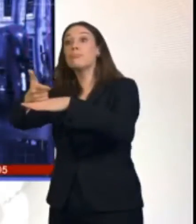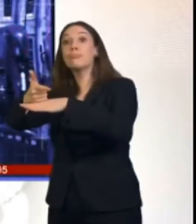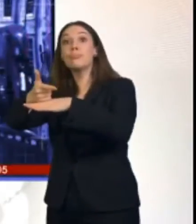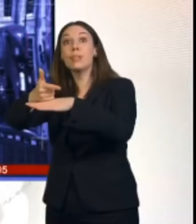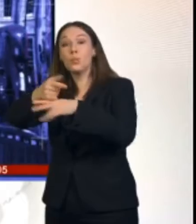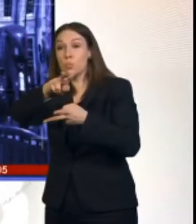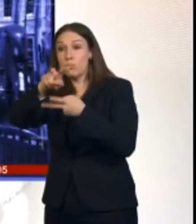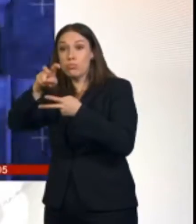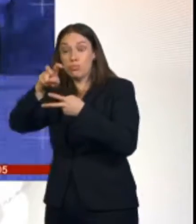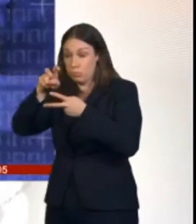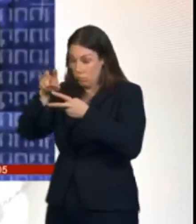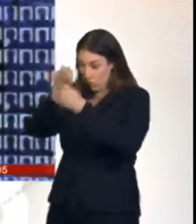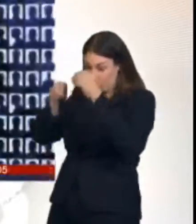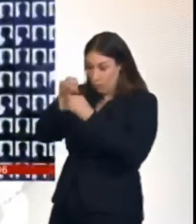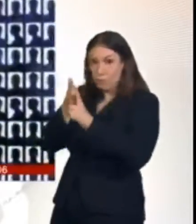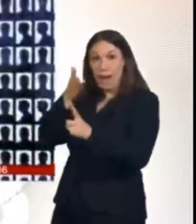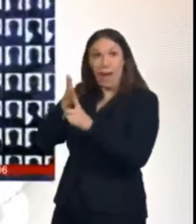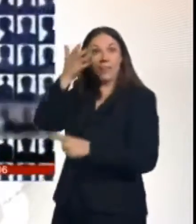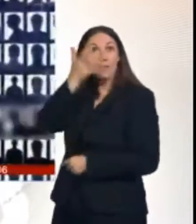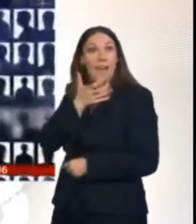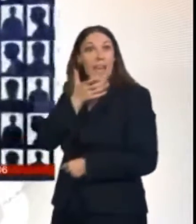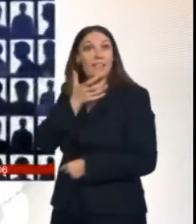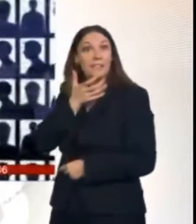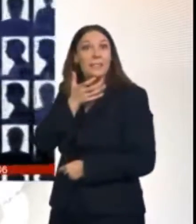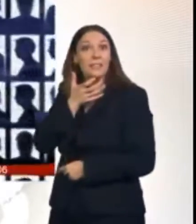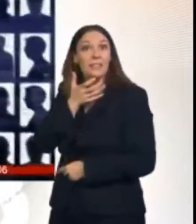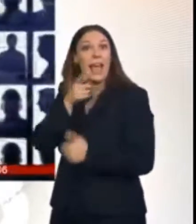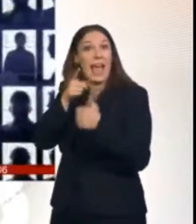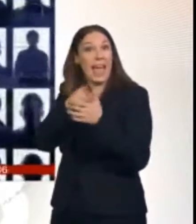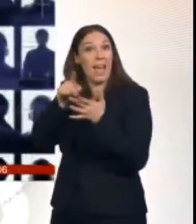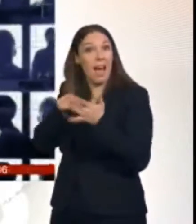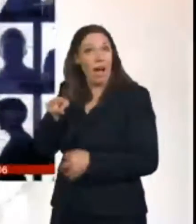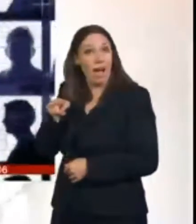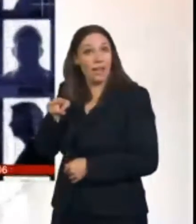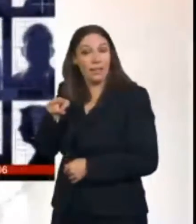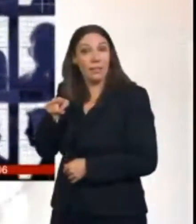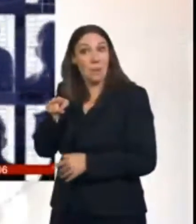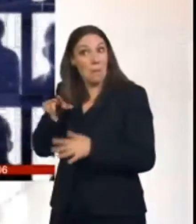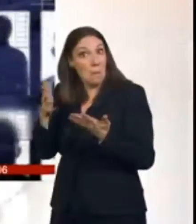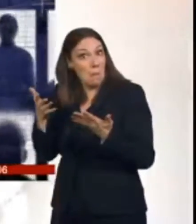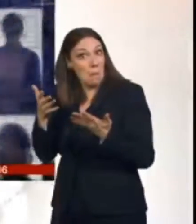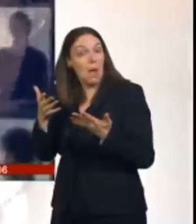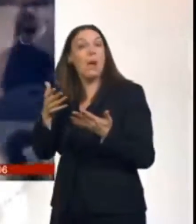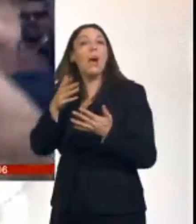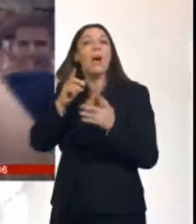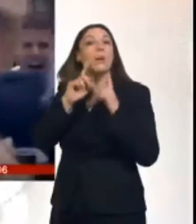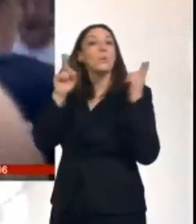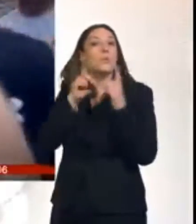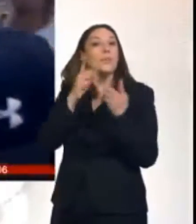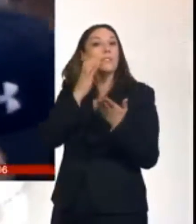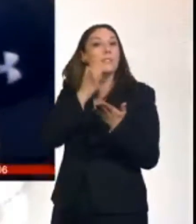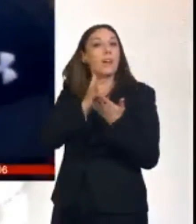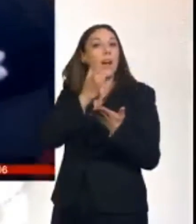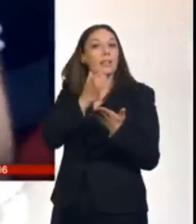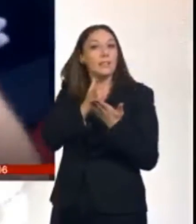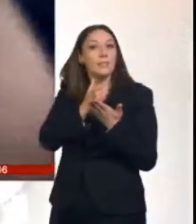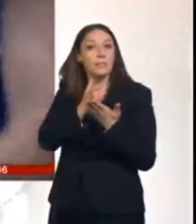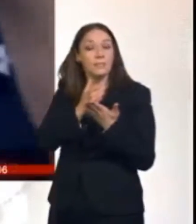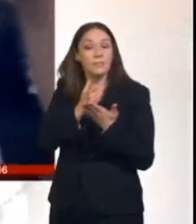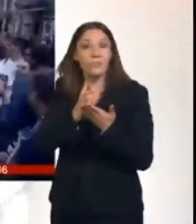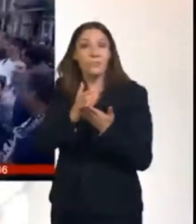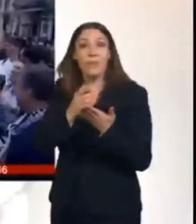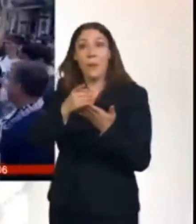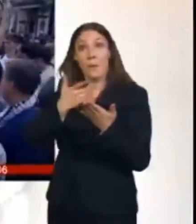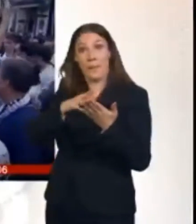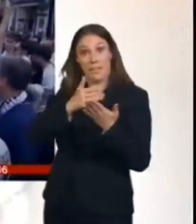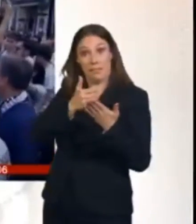But does it work? Cardiff University examined the use of facial recognition by South Wales Police at last year's Champions